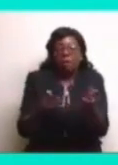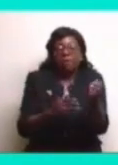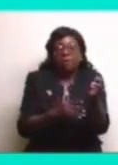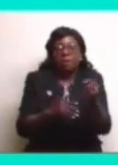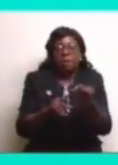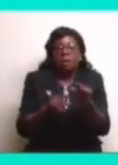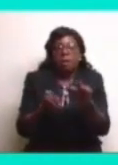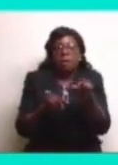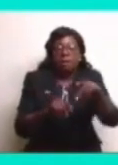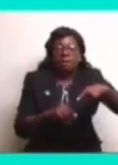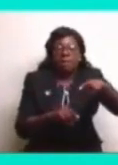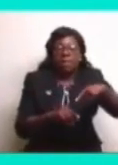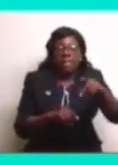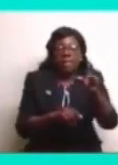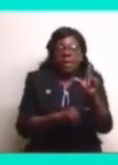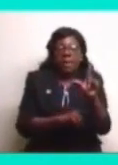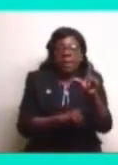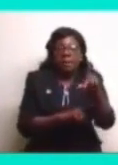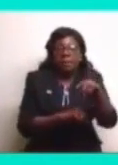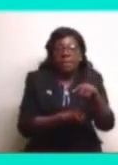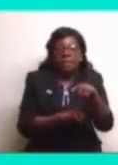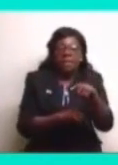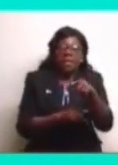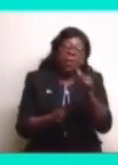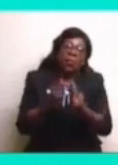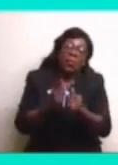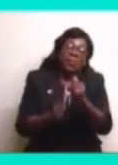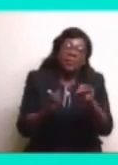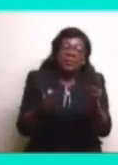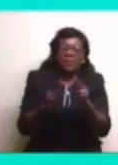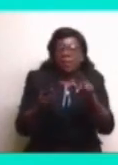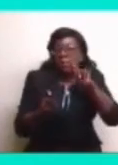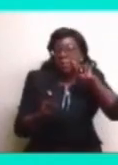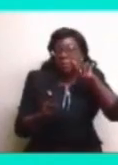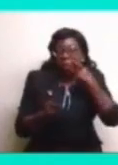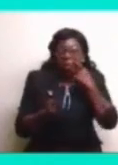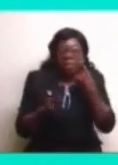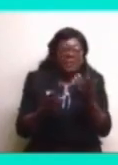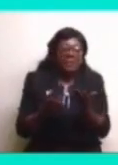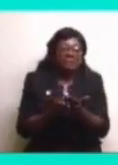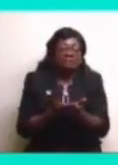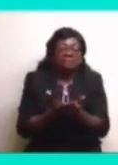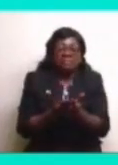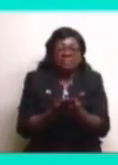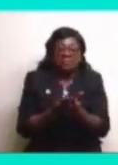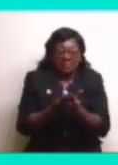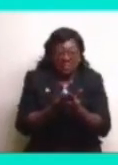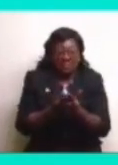usually one of the most boring exercises that you could ever go through. And nobody's in the room when this takes place.